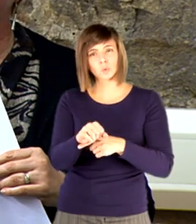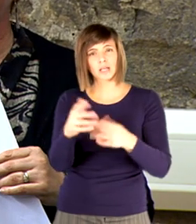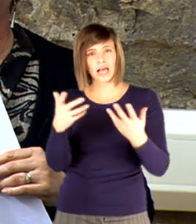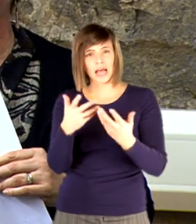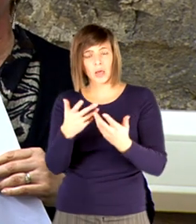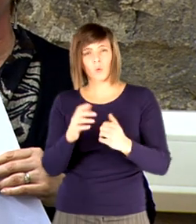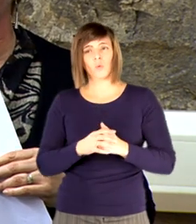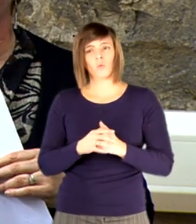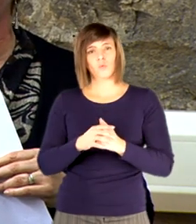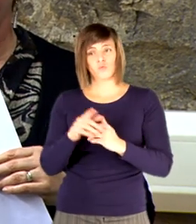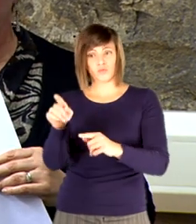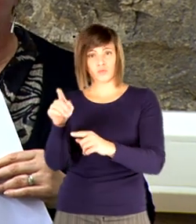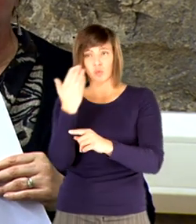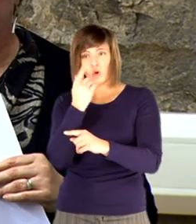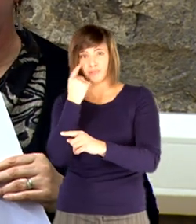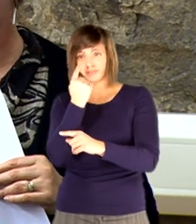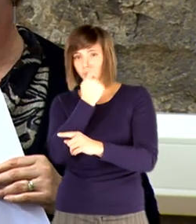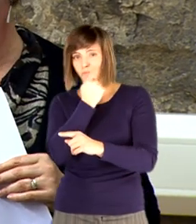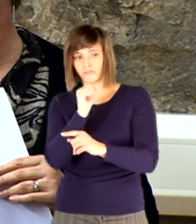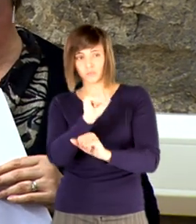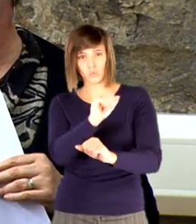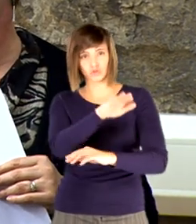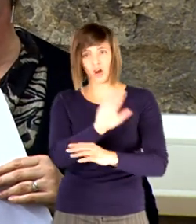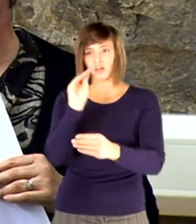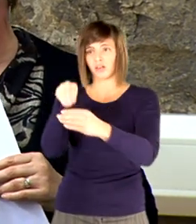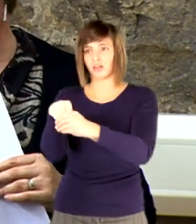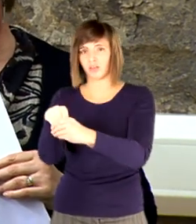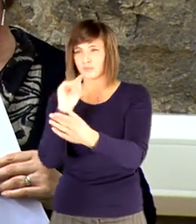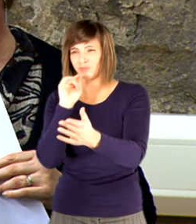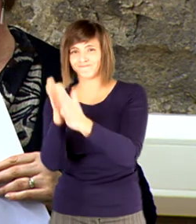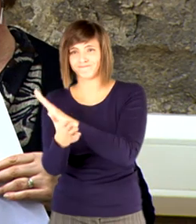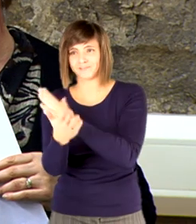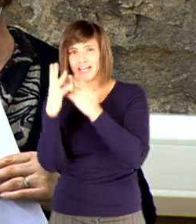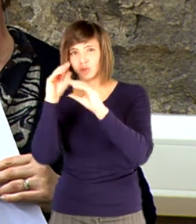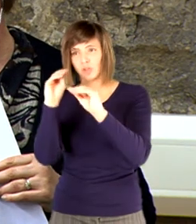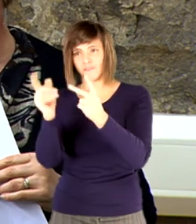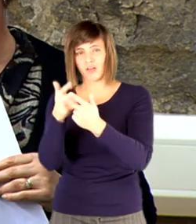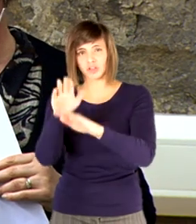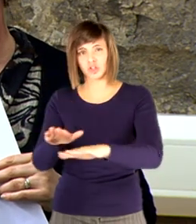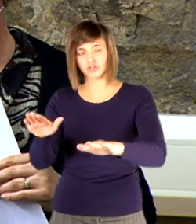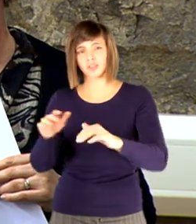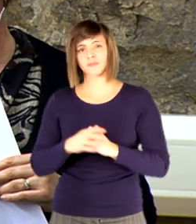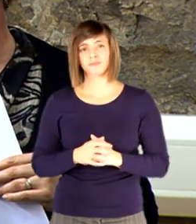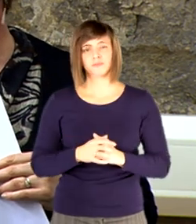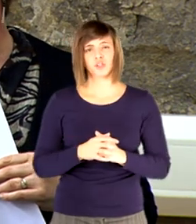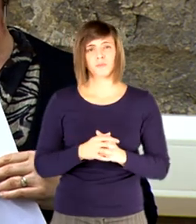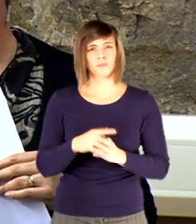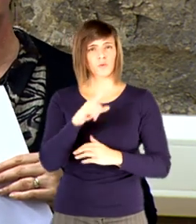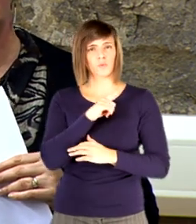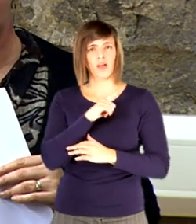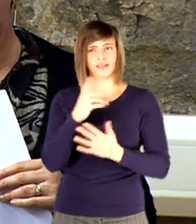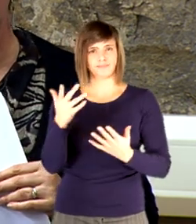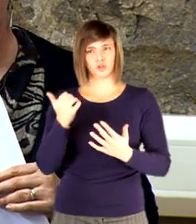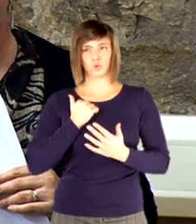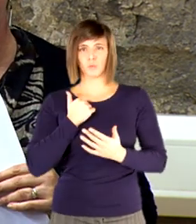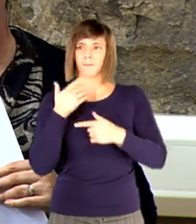turn them down is if they can prove that the presence of your child would be incompatible with the efficient education of other children. And this is because